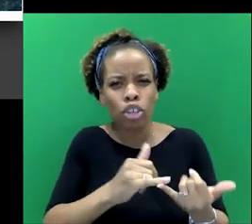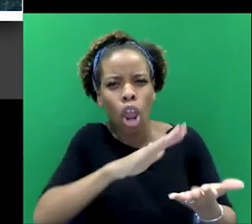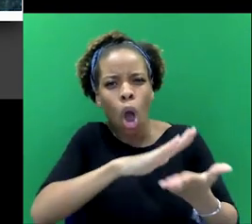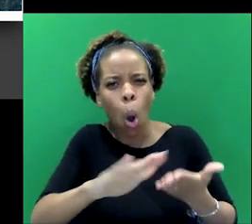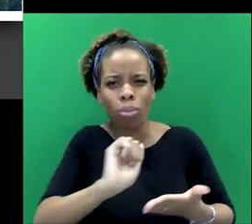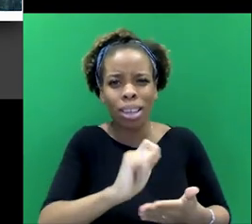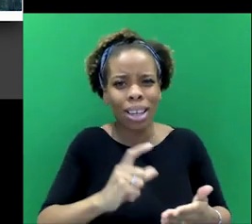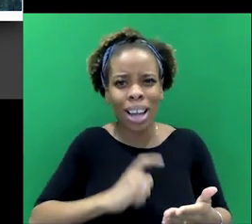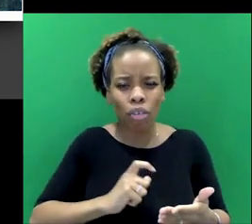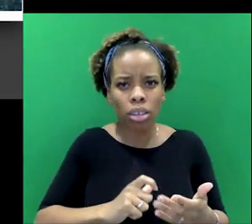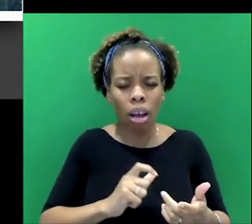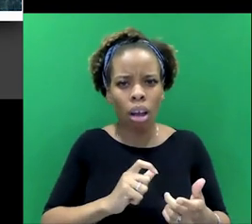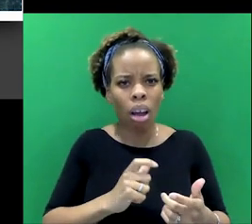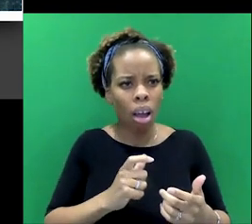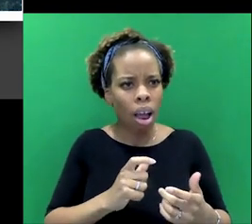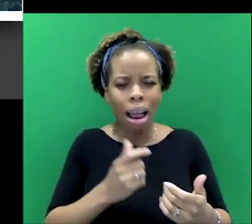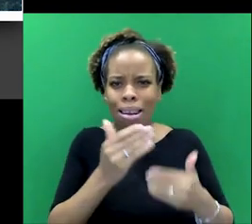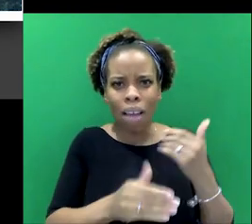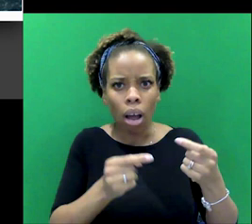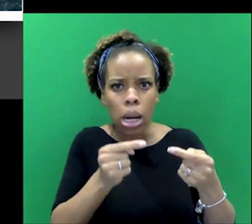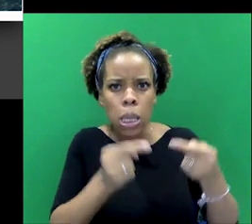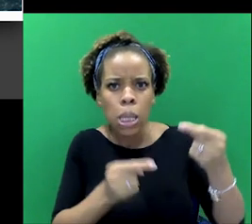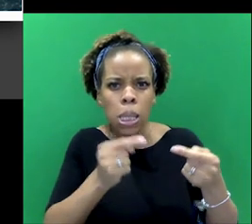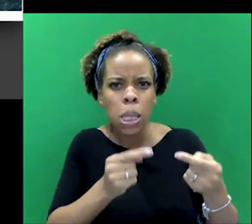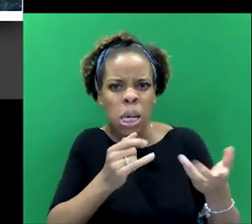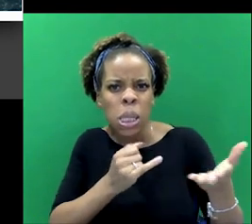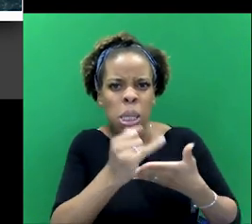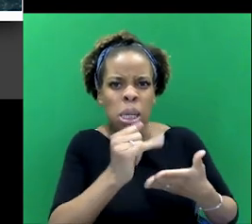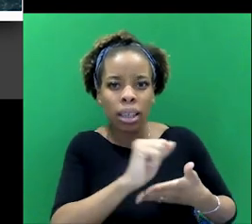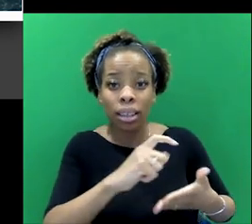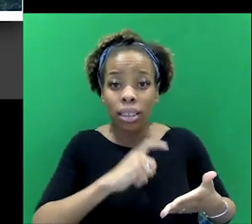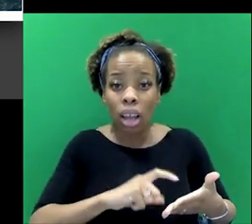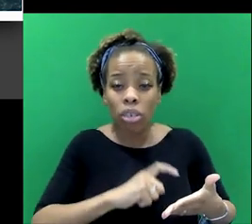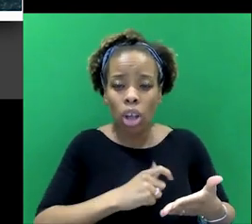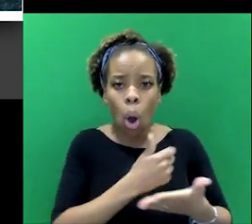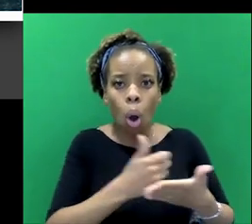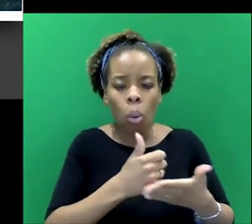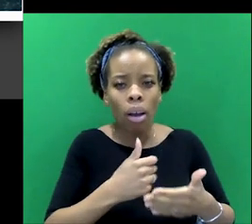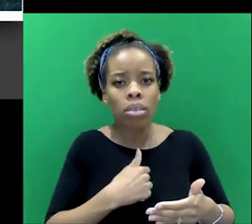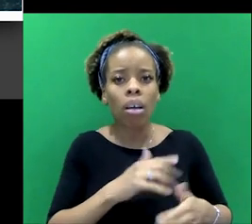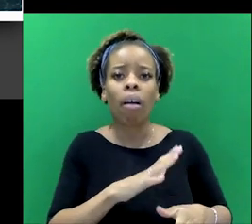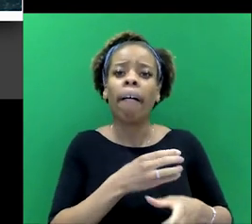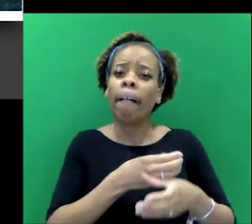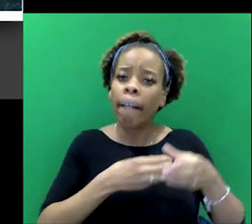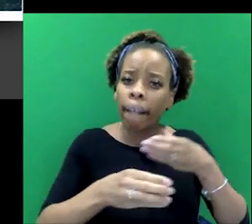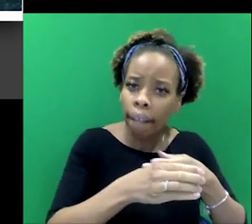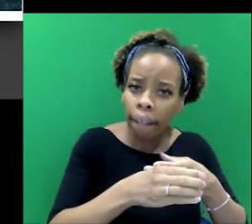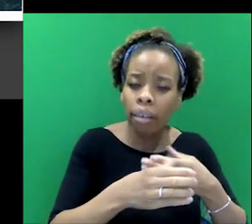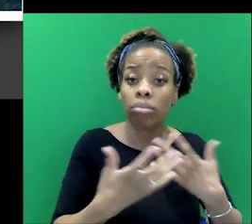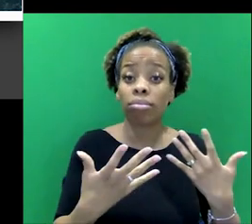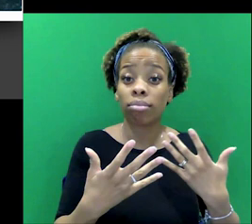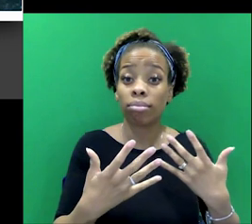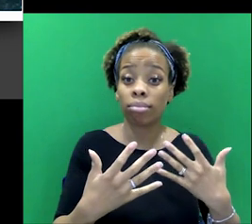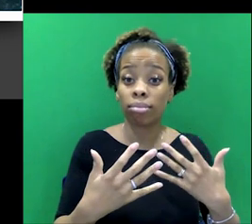never, we've never fallen out with him. We can always find ourselves in him, you know, whether or not, you know, whether it's the, the war